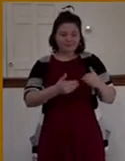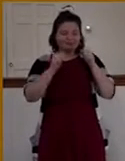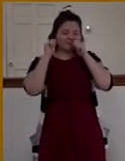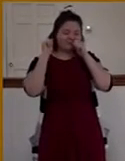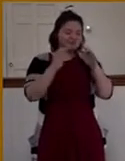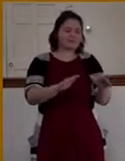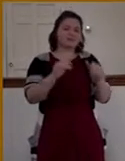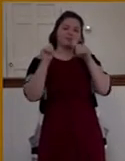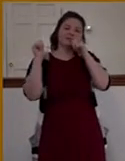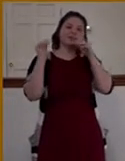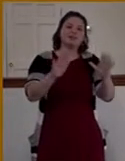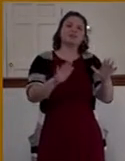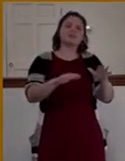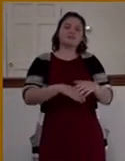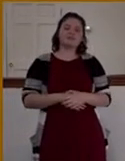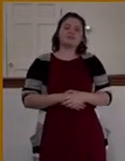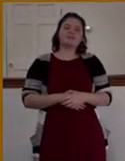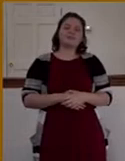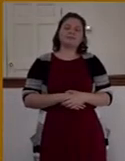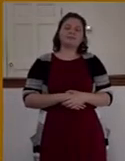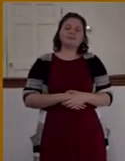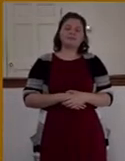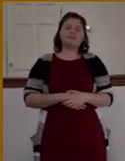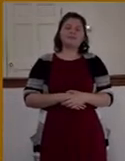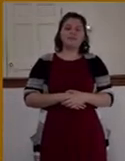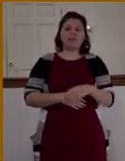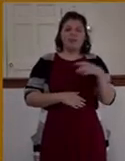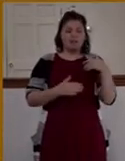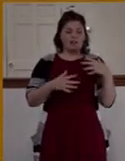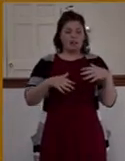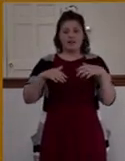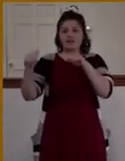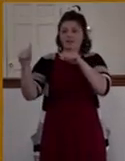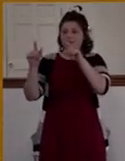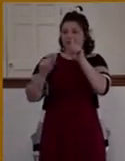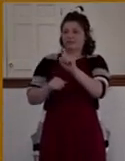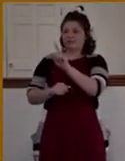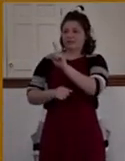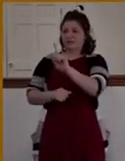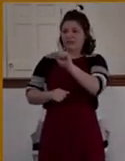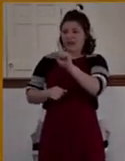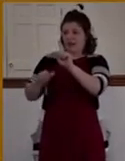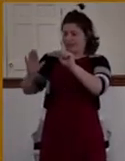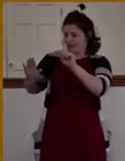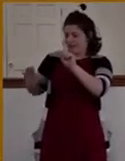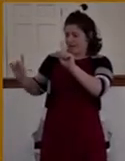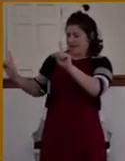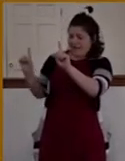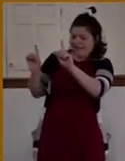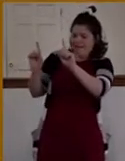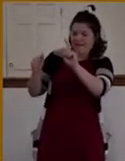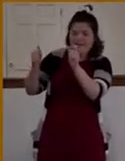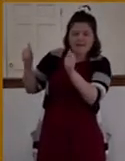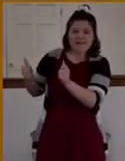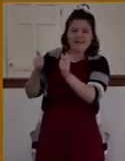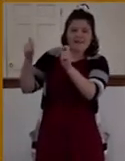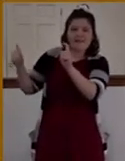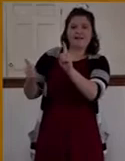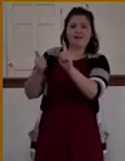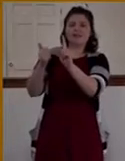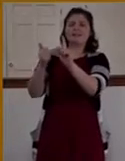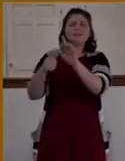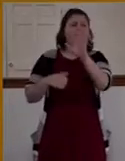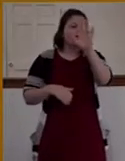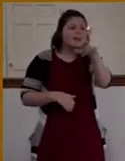them. And when He was gone forth into the way, there came one running and kneeled to Him and asked Him, Good Master,